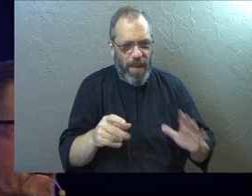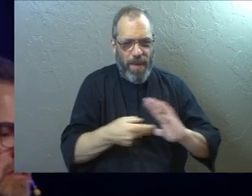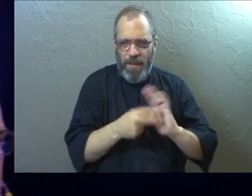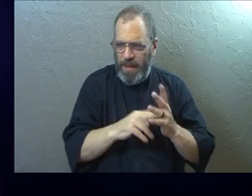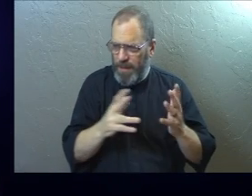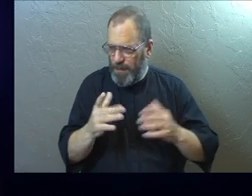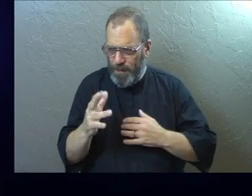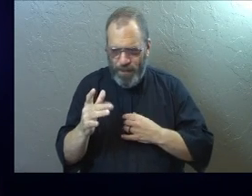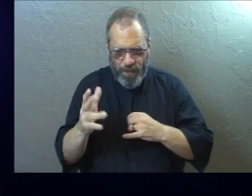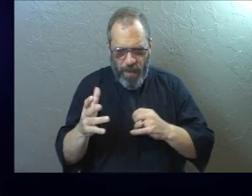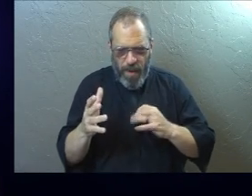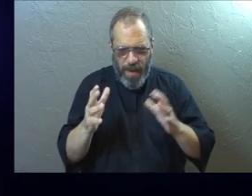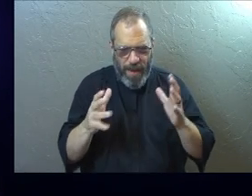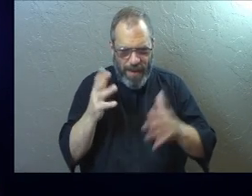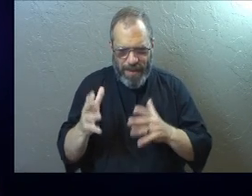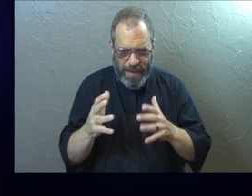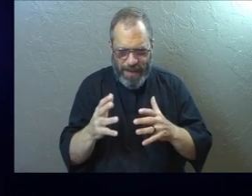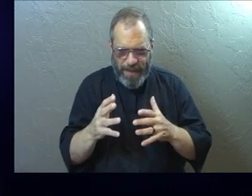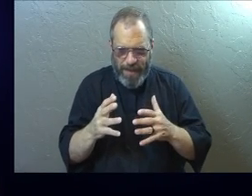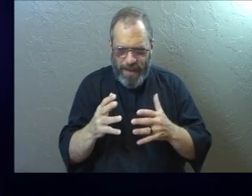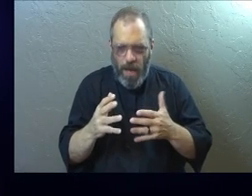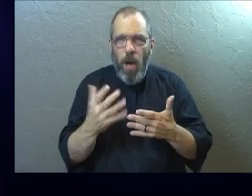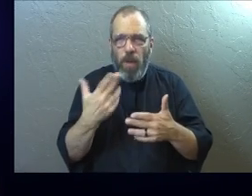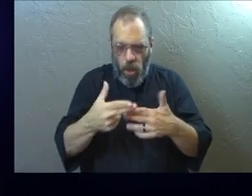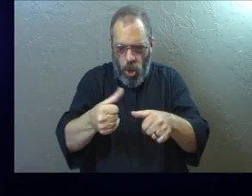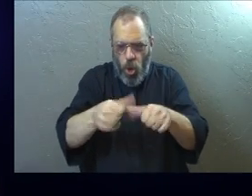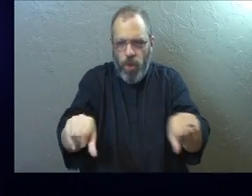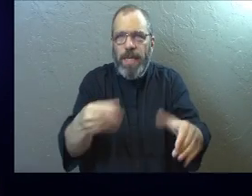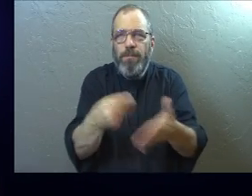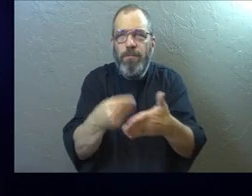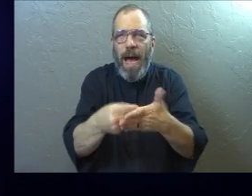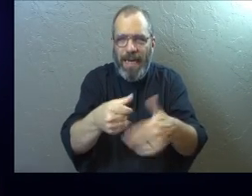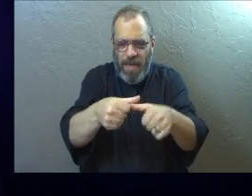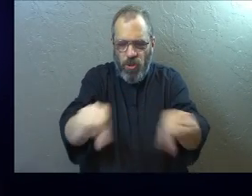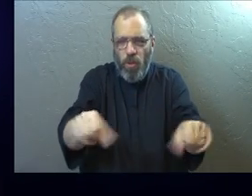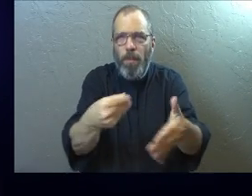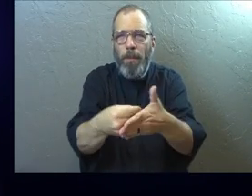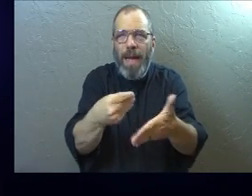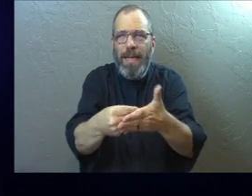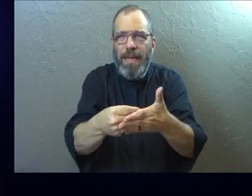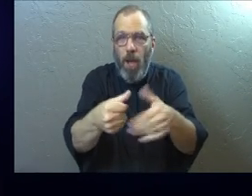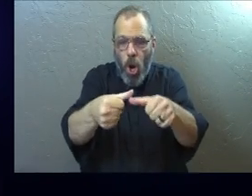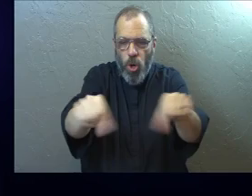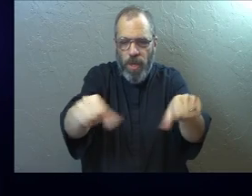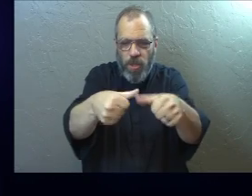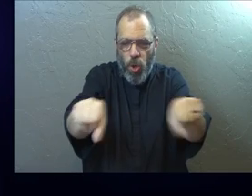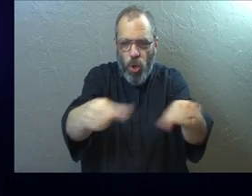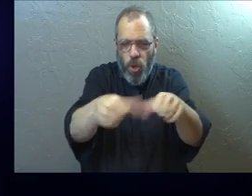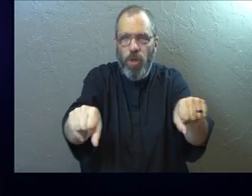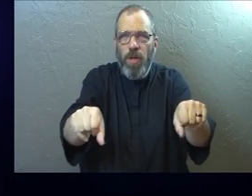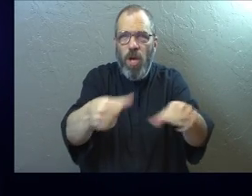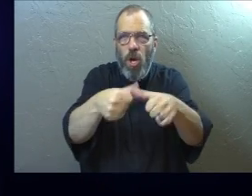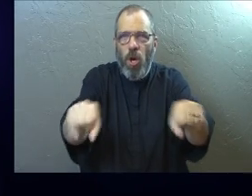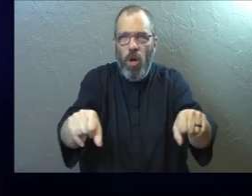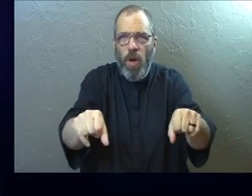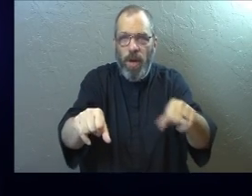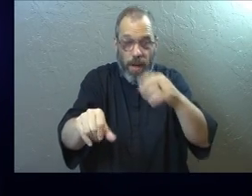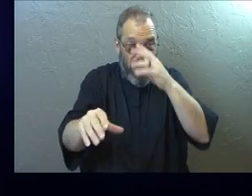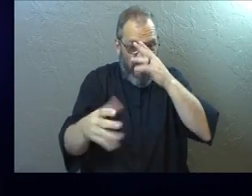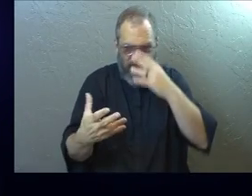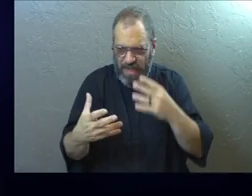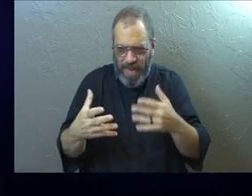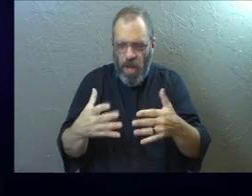Arhabon means earnest money or a down payment. Arhabon is like a